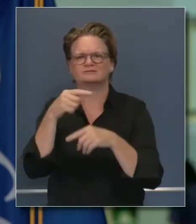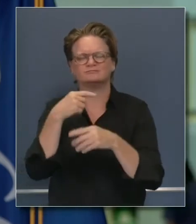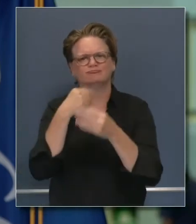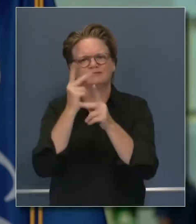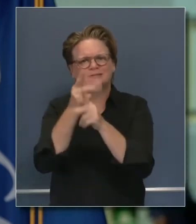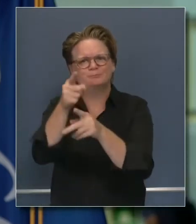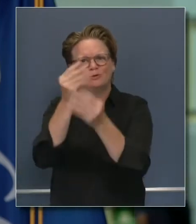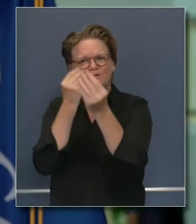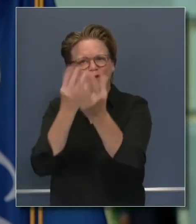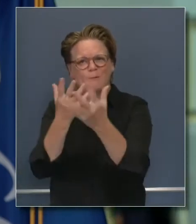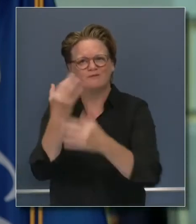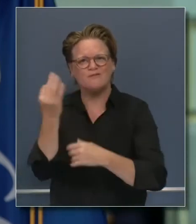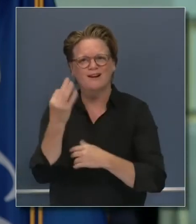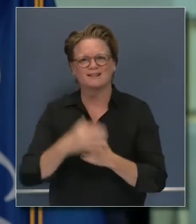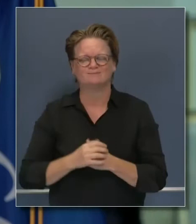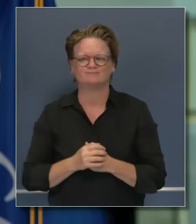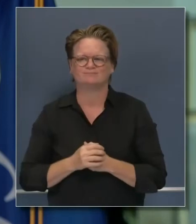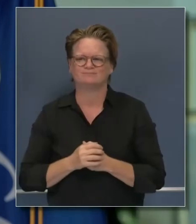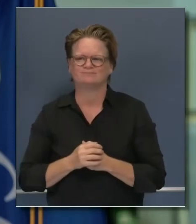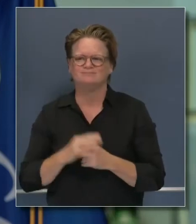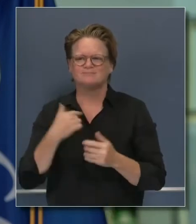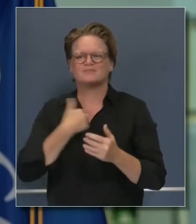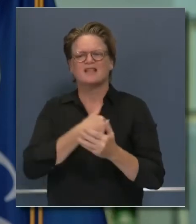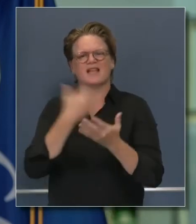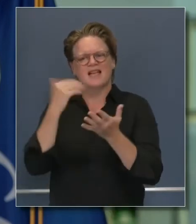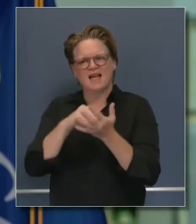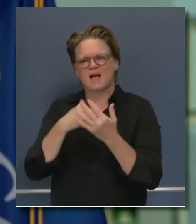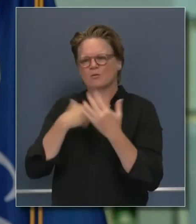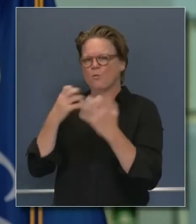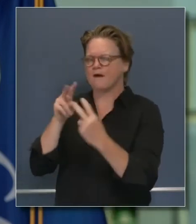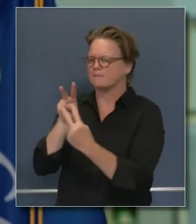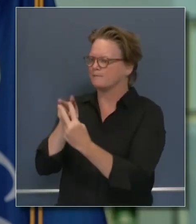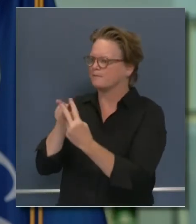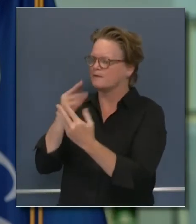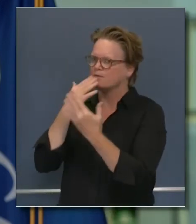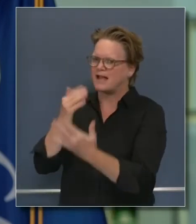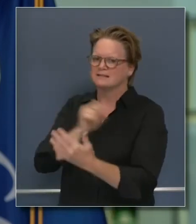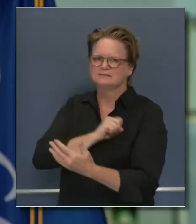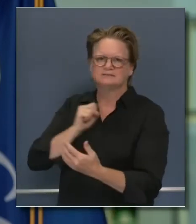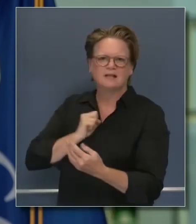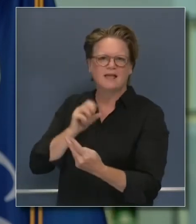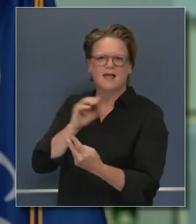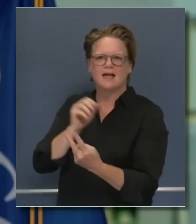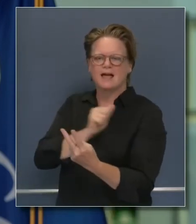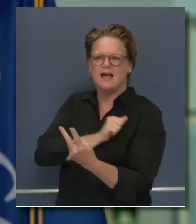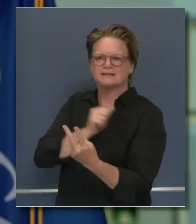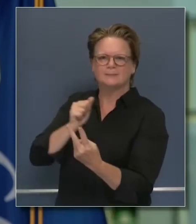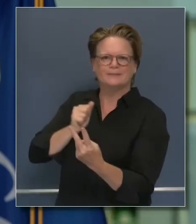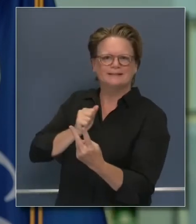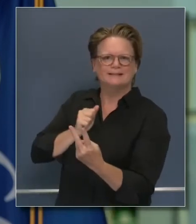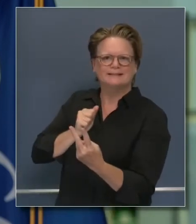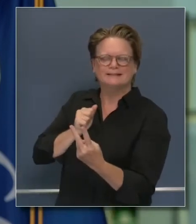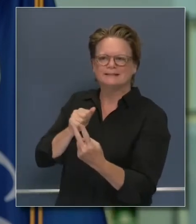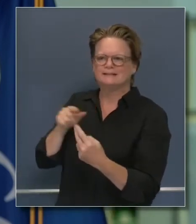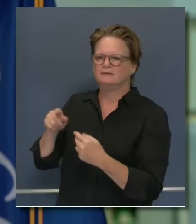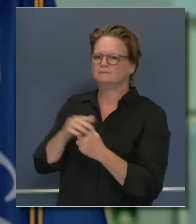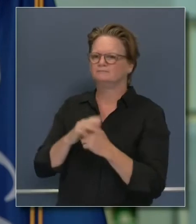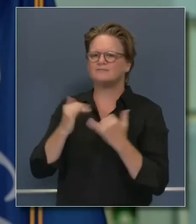the assembly member for joining us here today in advancing that cause of partnership as well. With that, happy to take any questions.